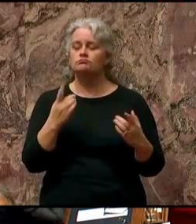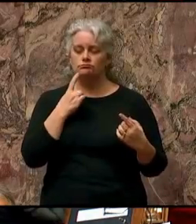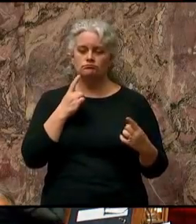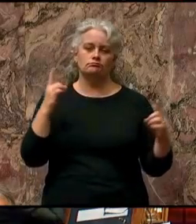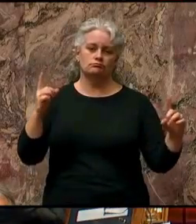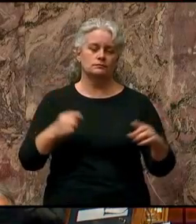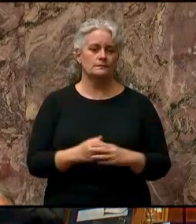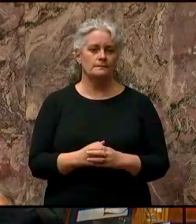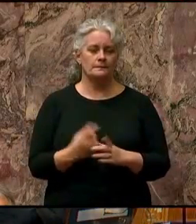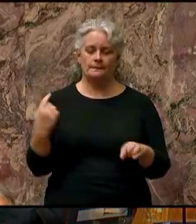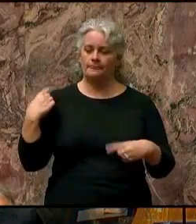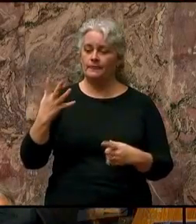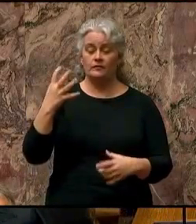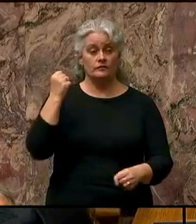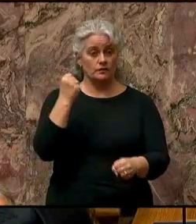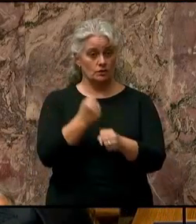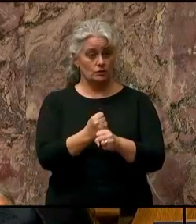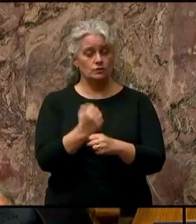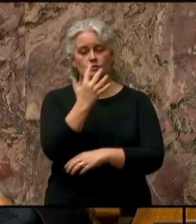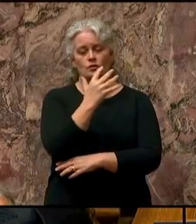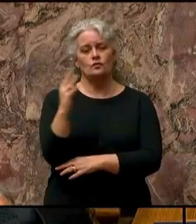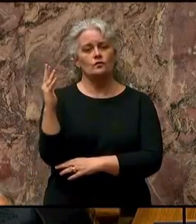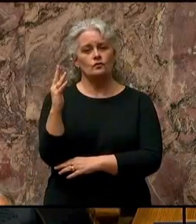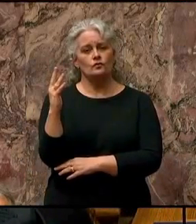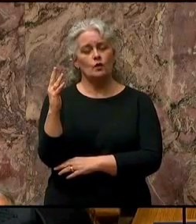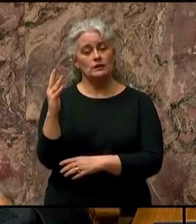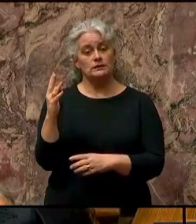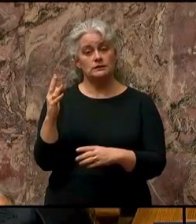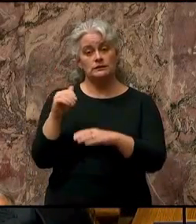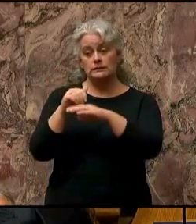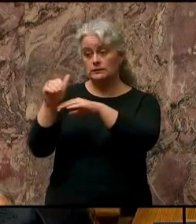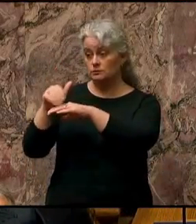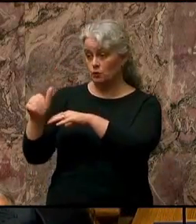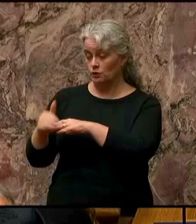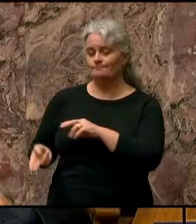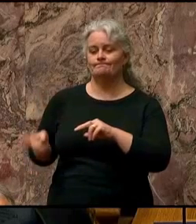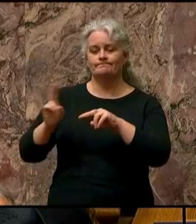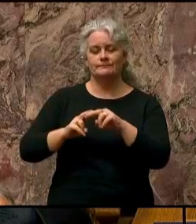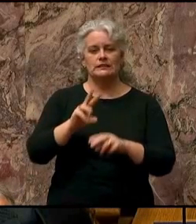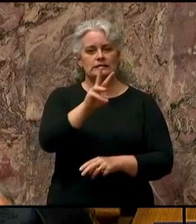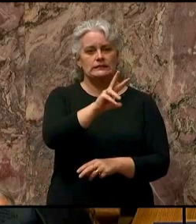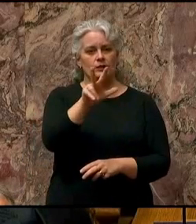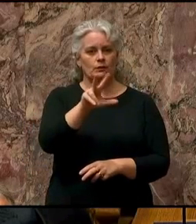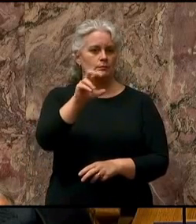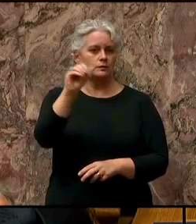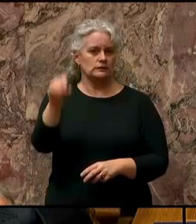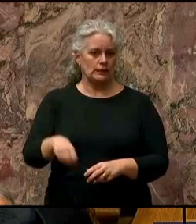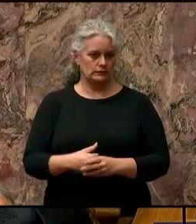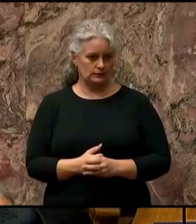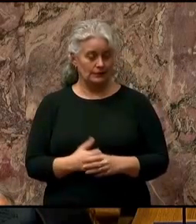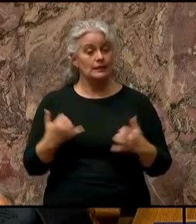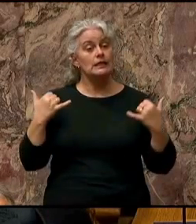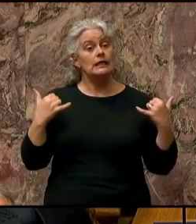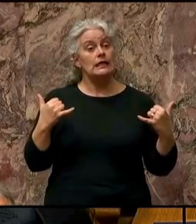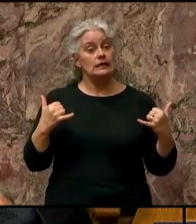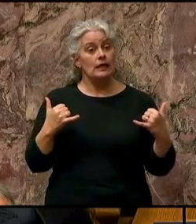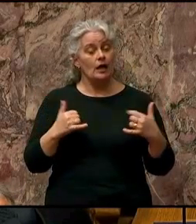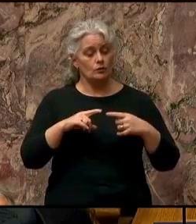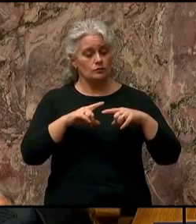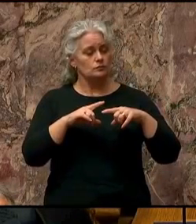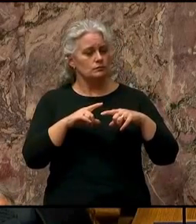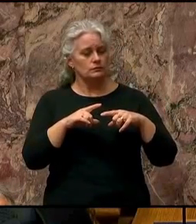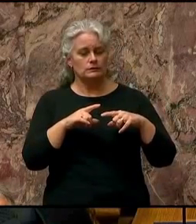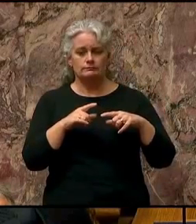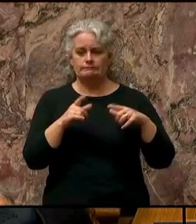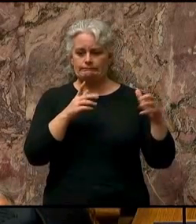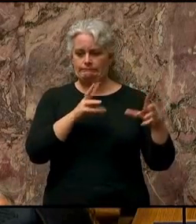In just five years, forest product exports have increased by 63% and now account for over a third